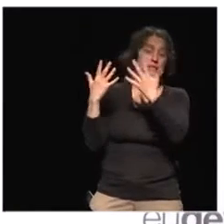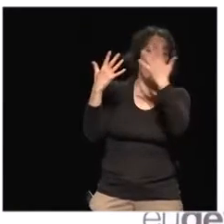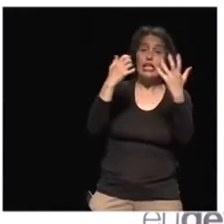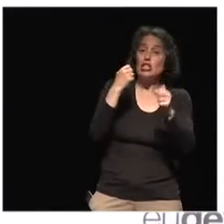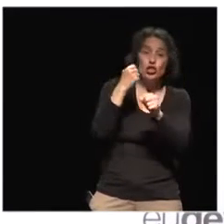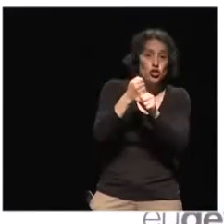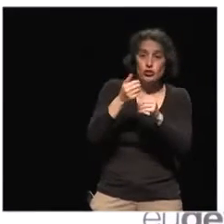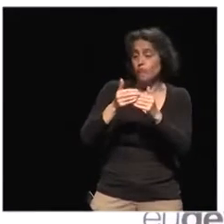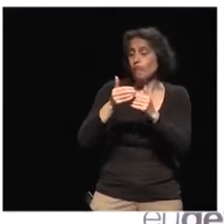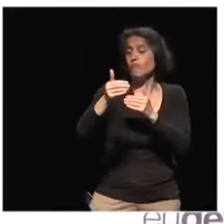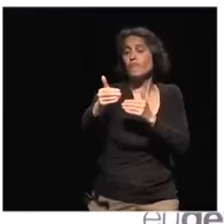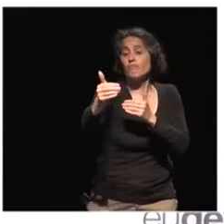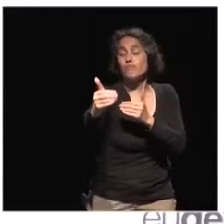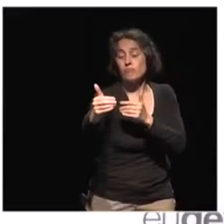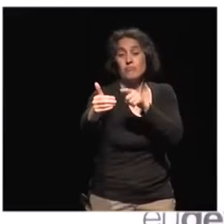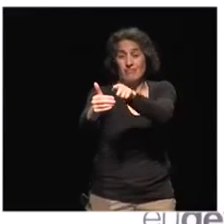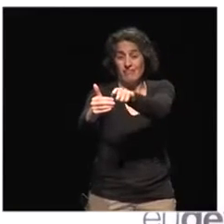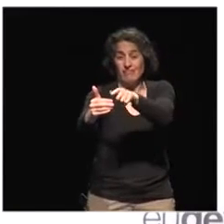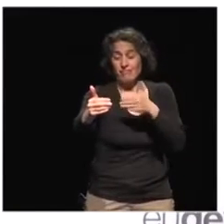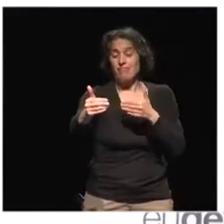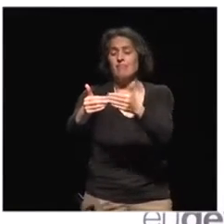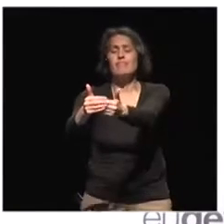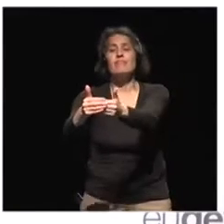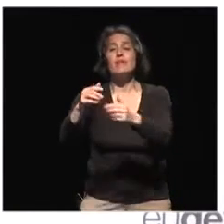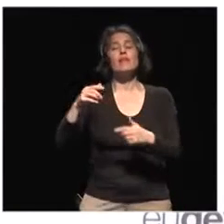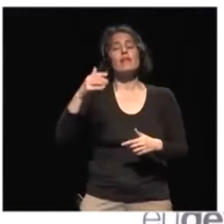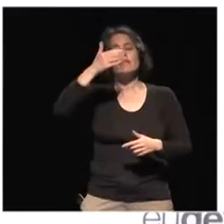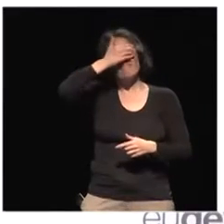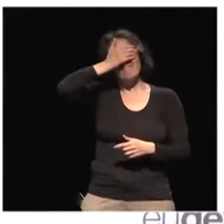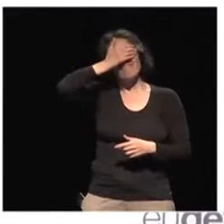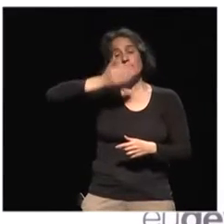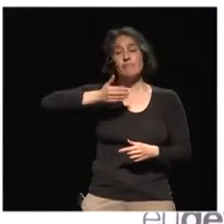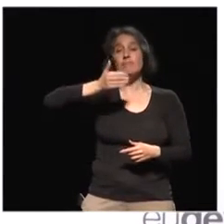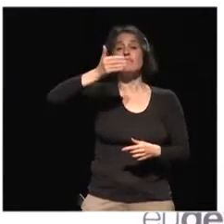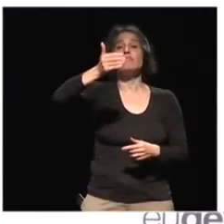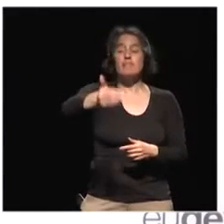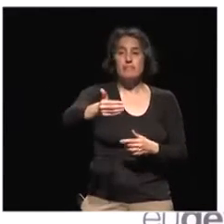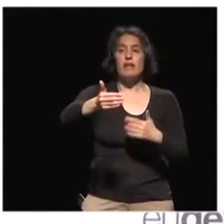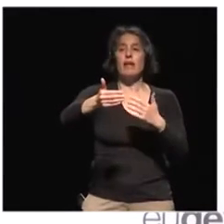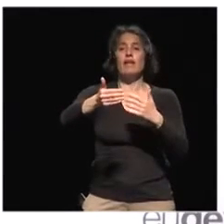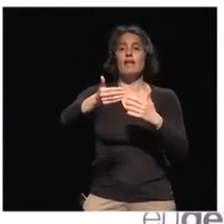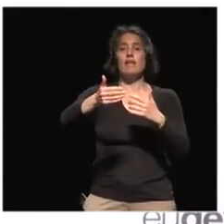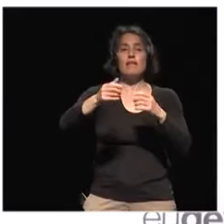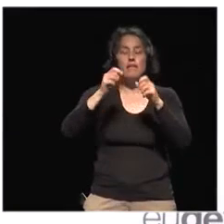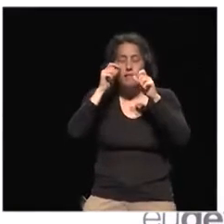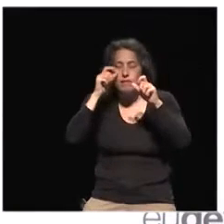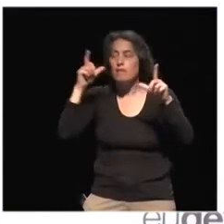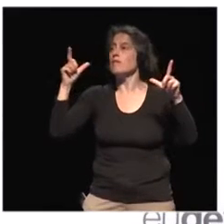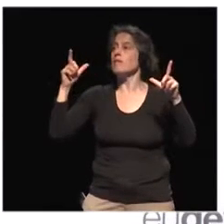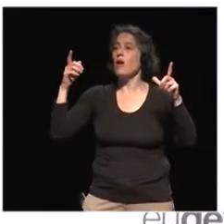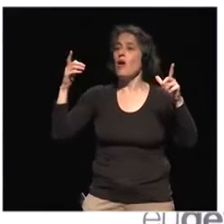And then he did this with a number of students. And most of them made sure that the worst case